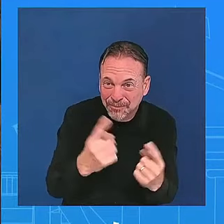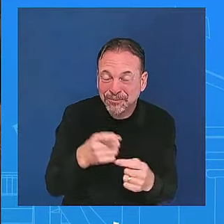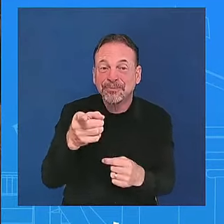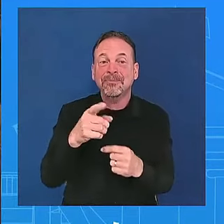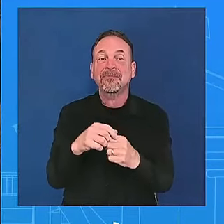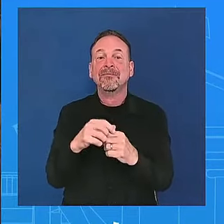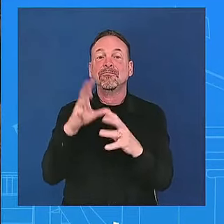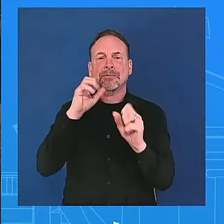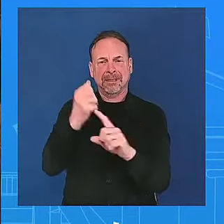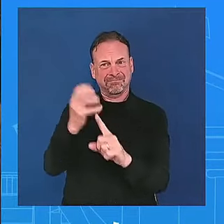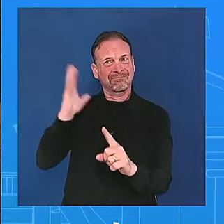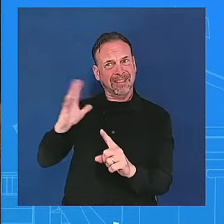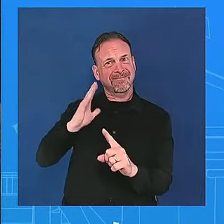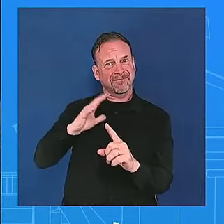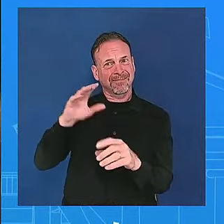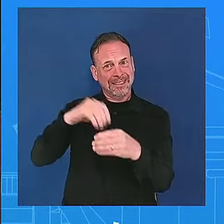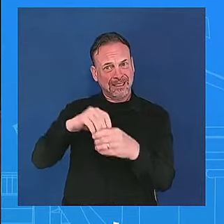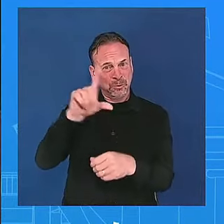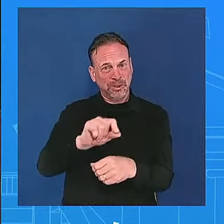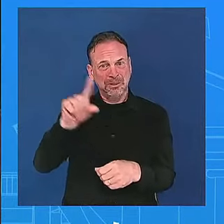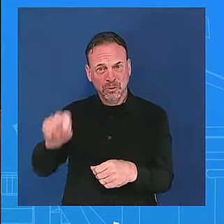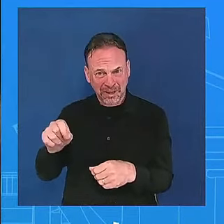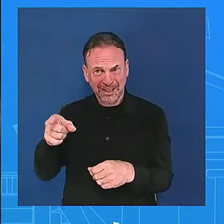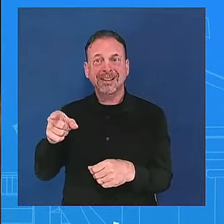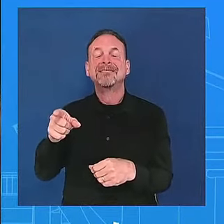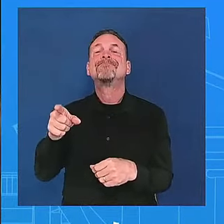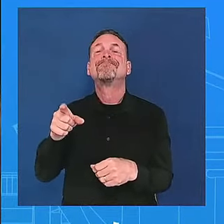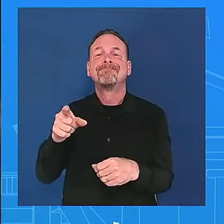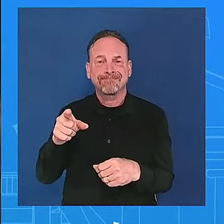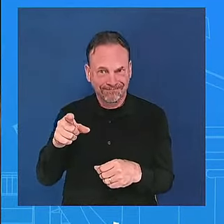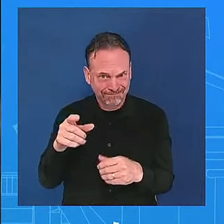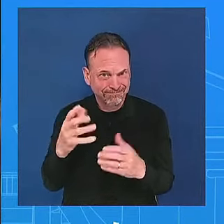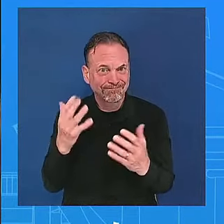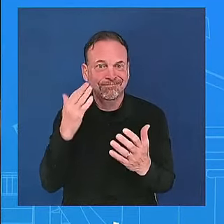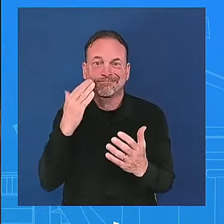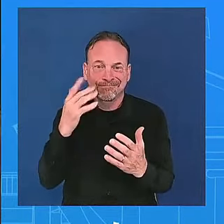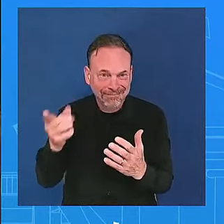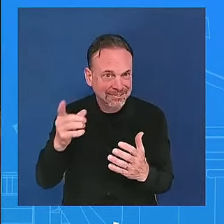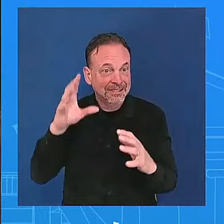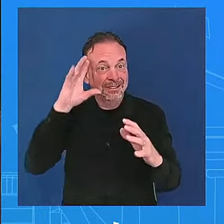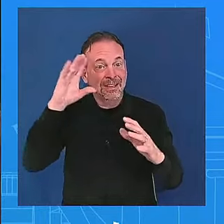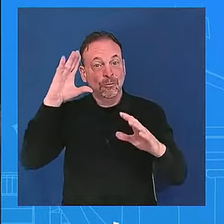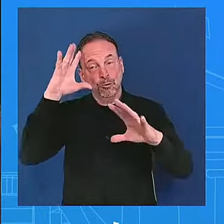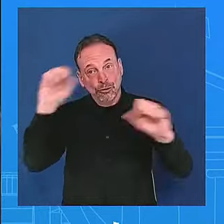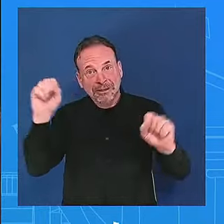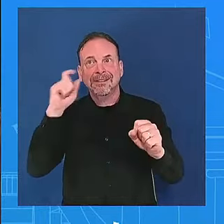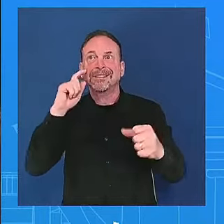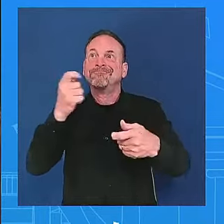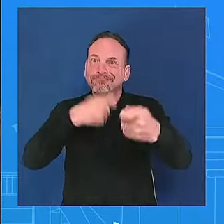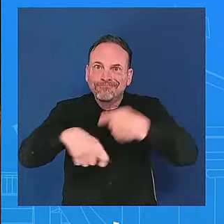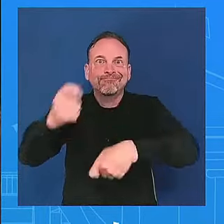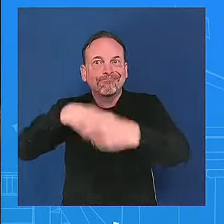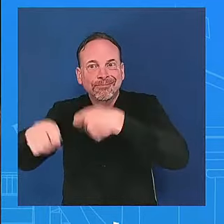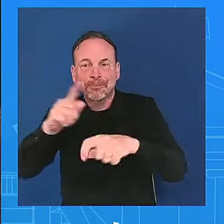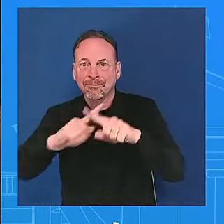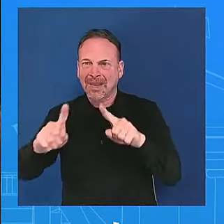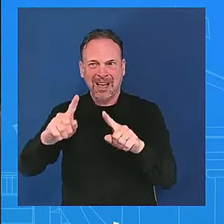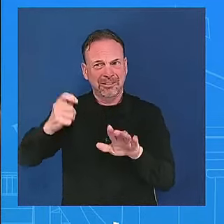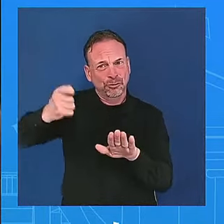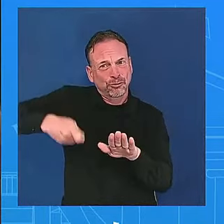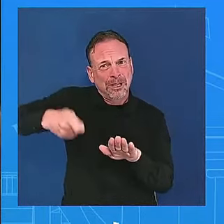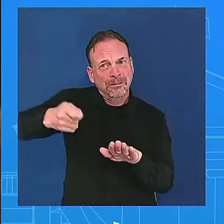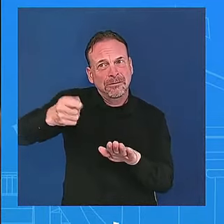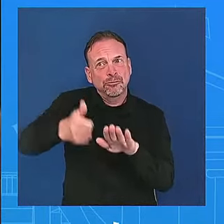justice stay for generations uh i'm not trying to change that at all those two different days he spoke to this so how how do we get there here's